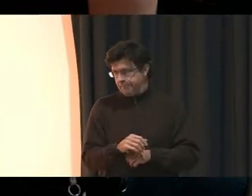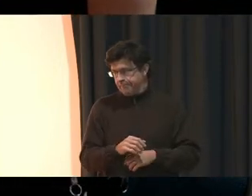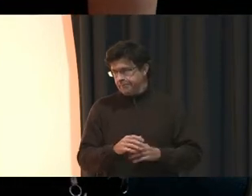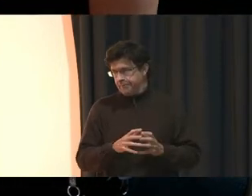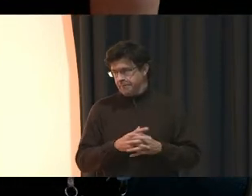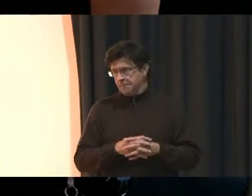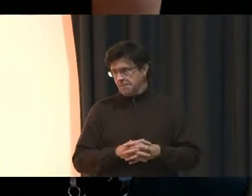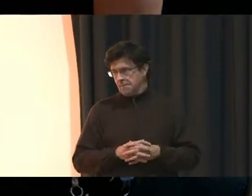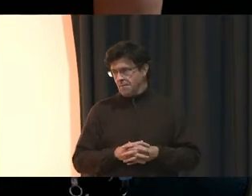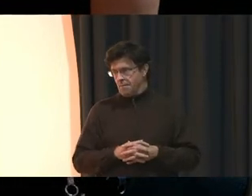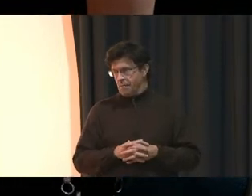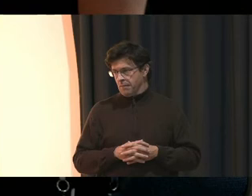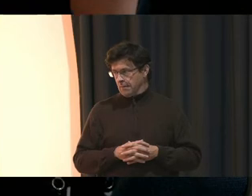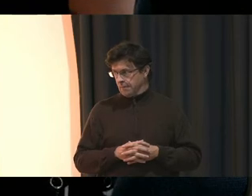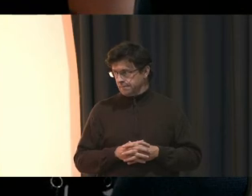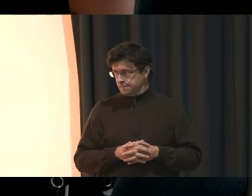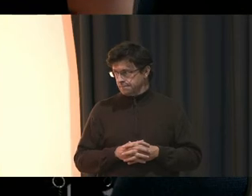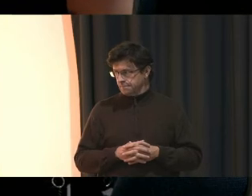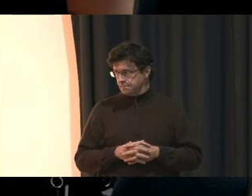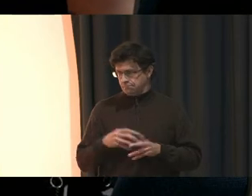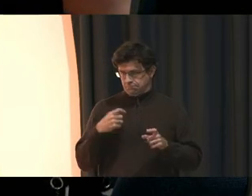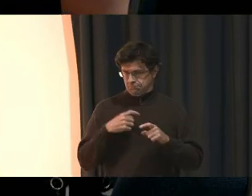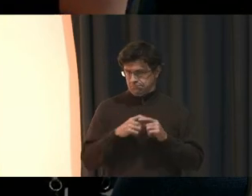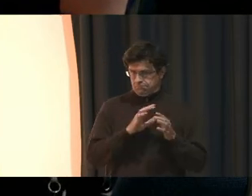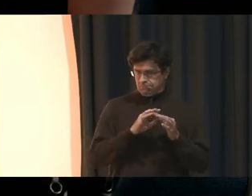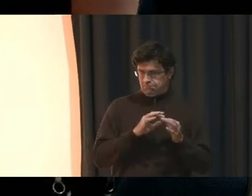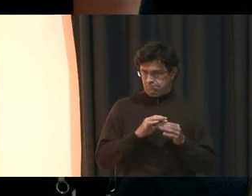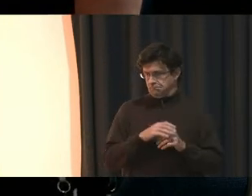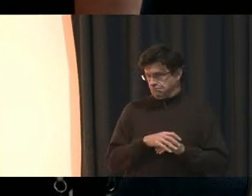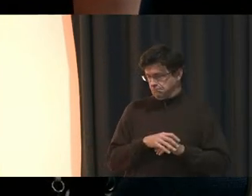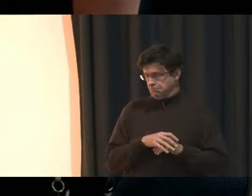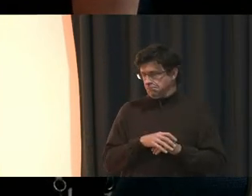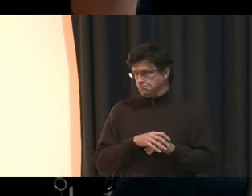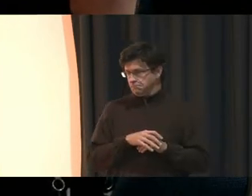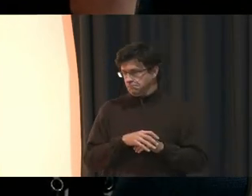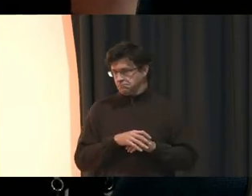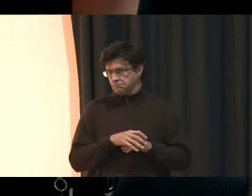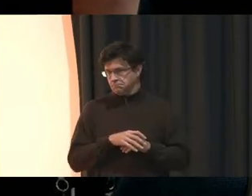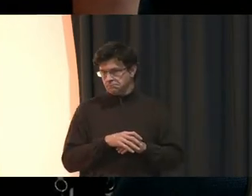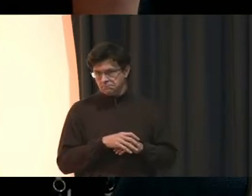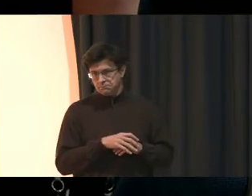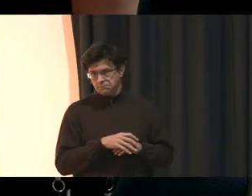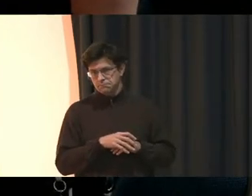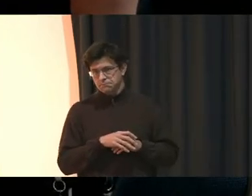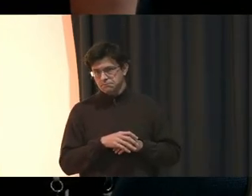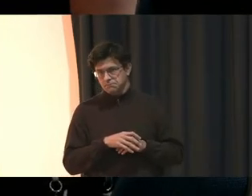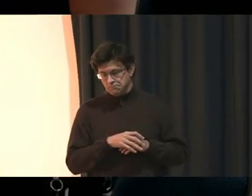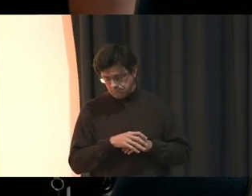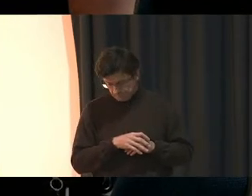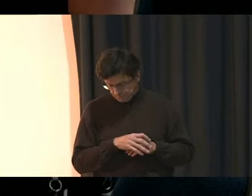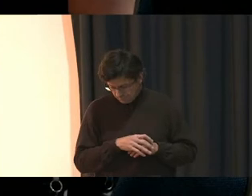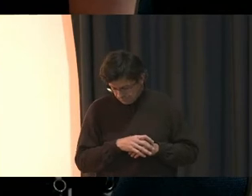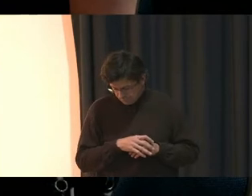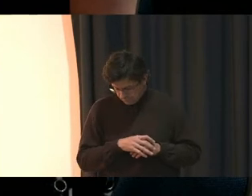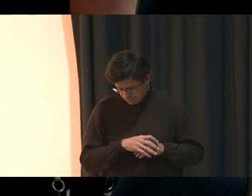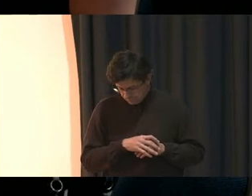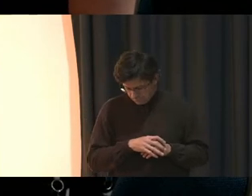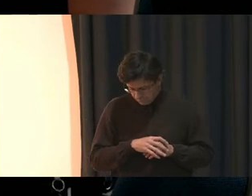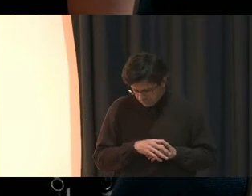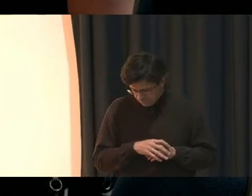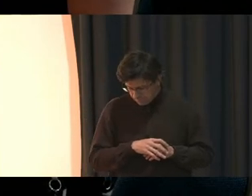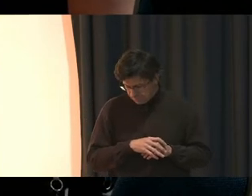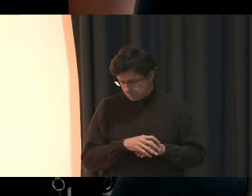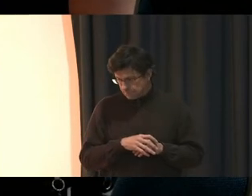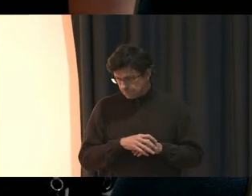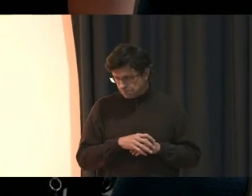Por eso, yo quiero que usted hoy escuche y no solo escuche, sino que haga. Porque